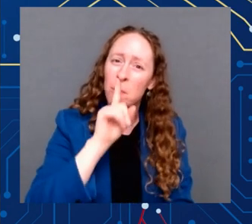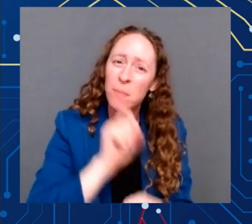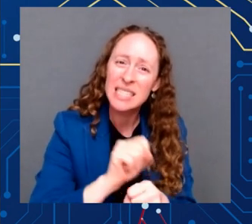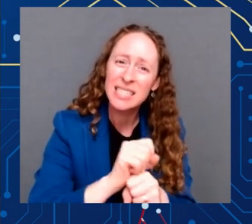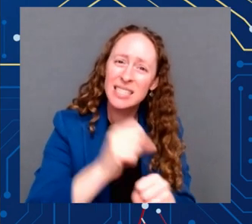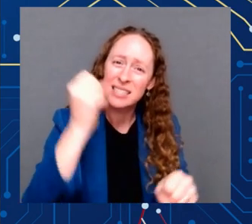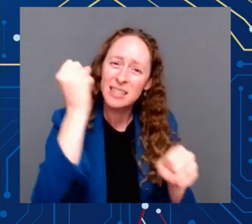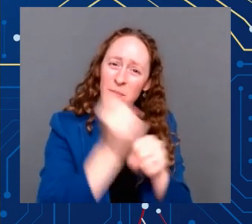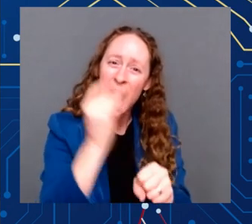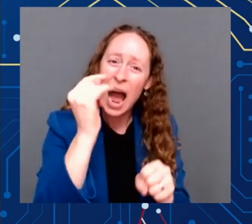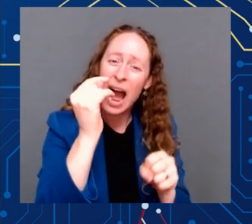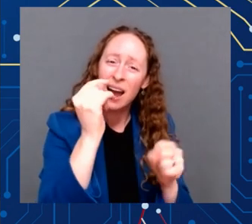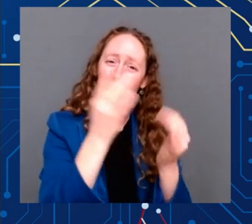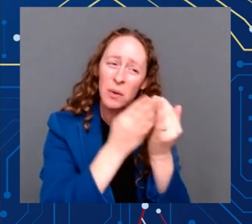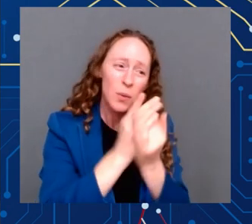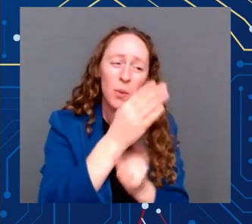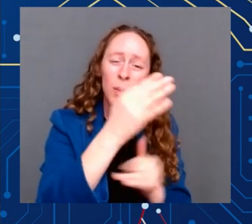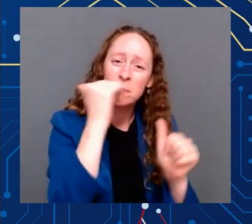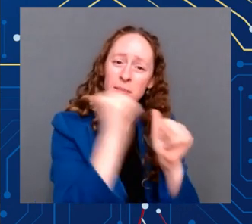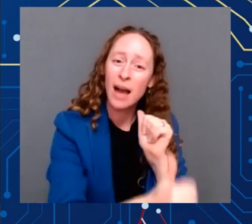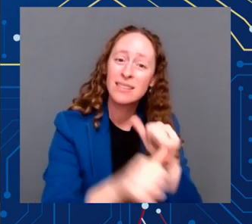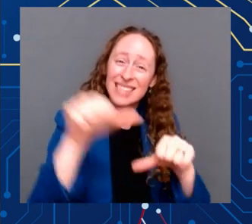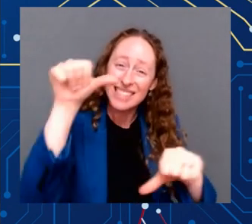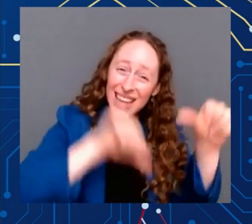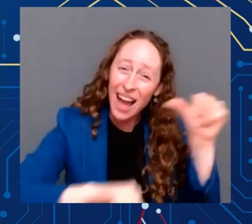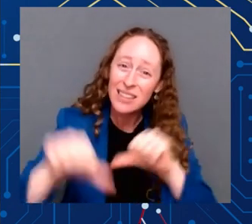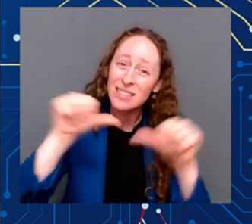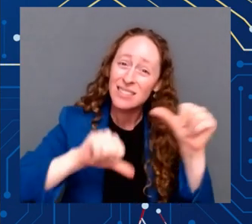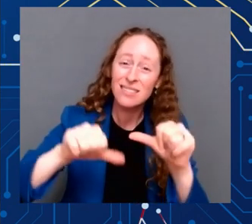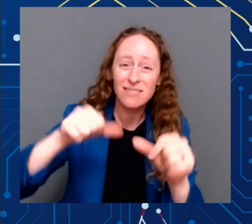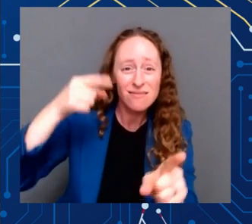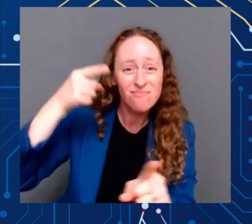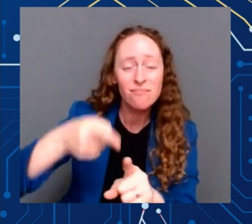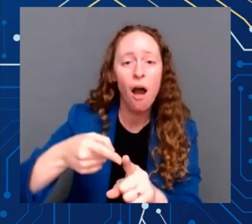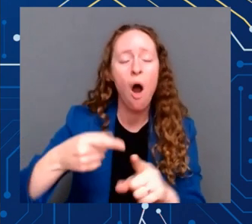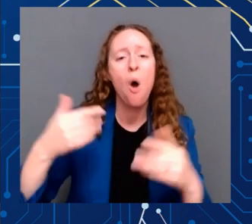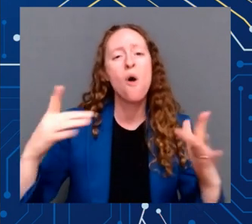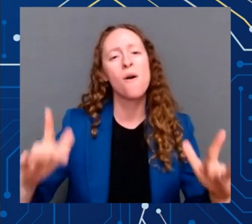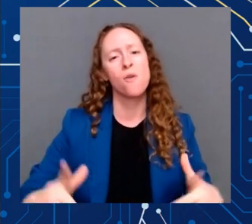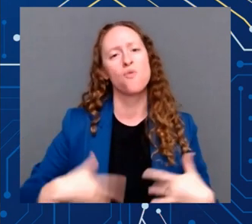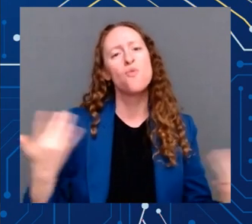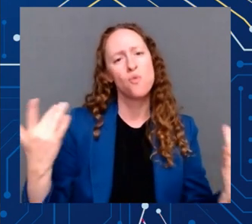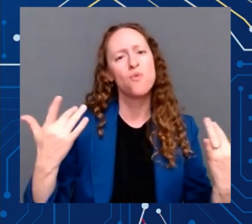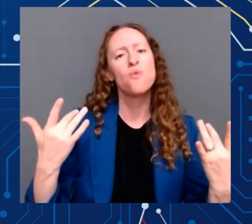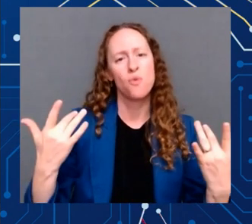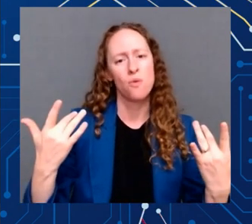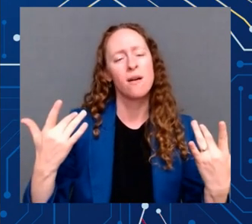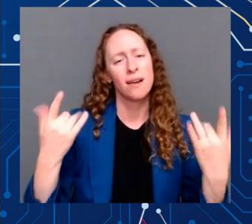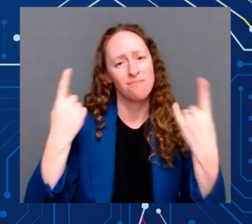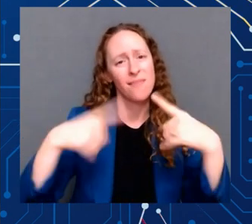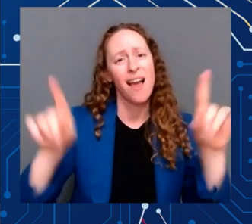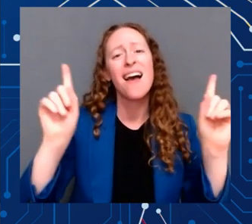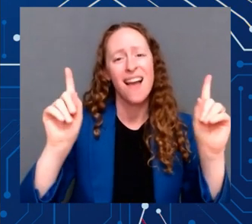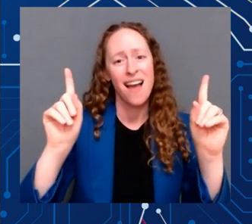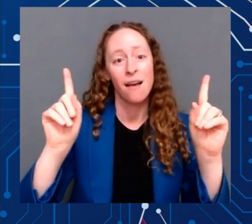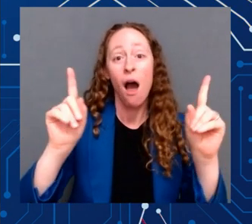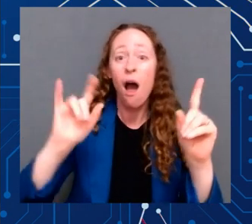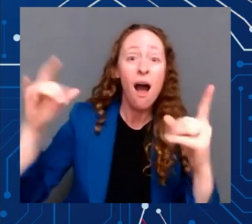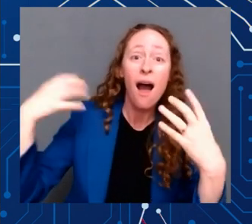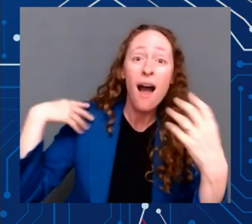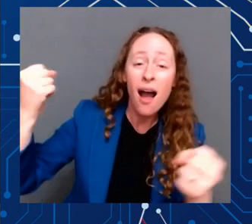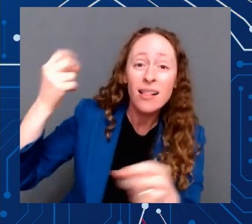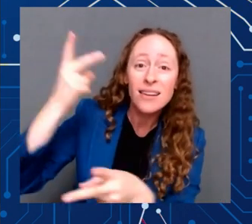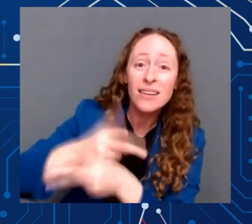jobs, jobs, healthcare, and they're all that science leads to. Science is an answer to our prayers.